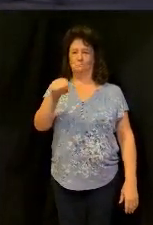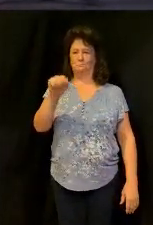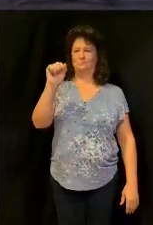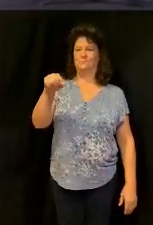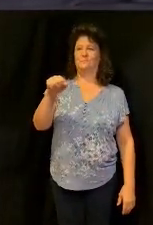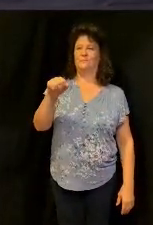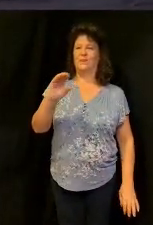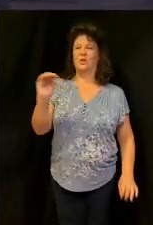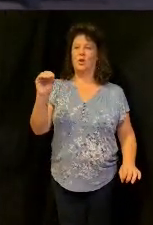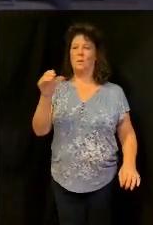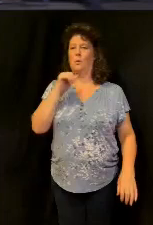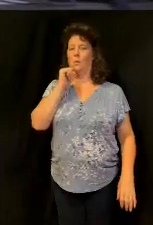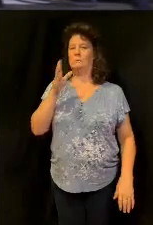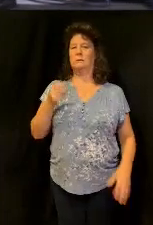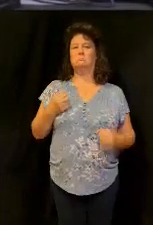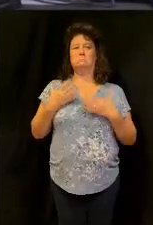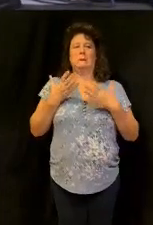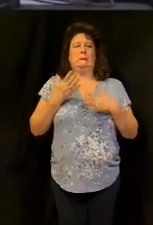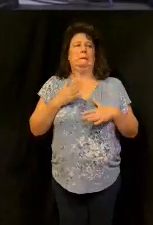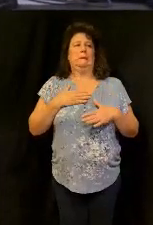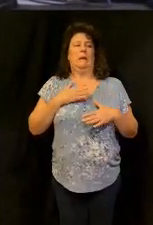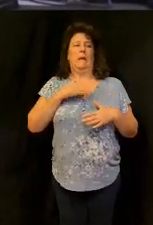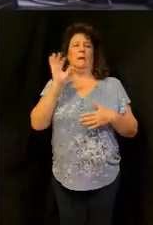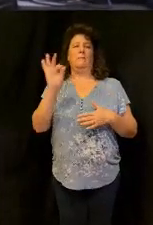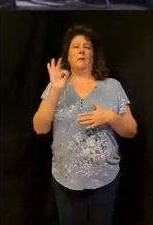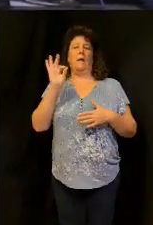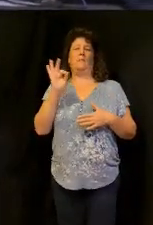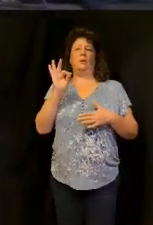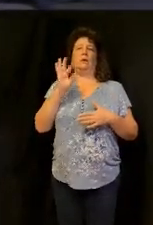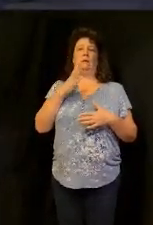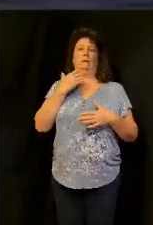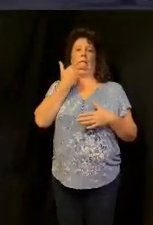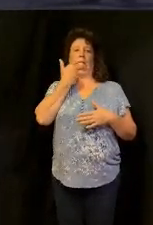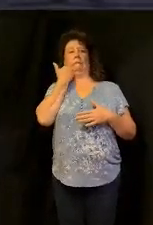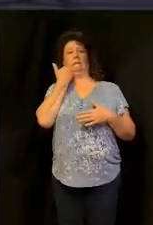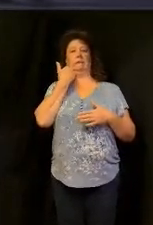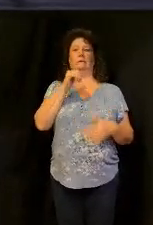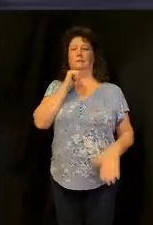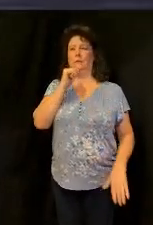nobody wants to admit to it do they I ain't preaching on gluttony man come on